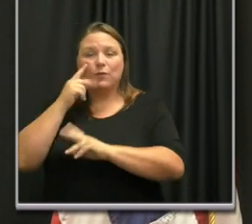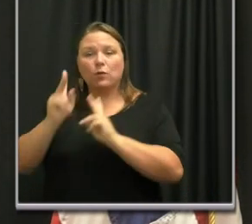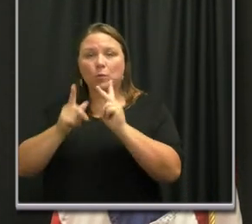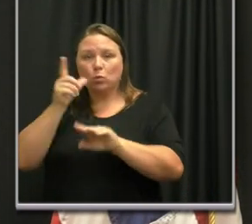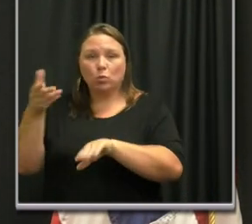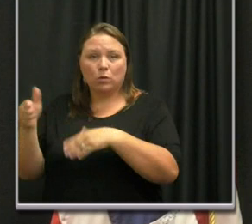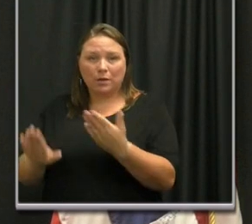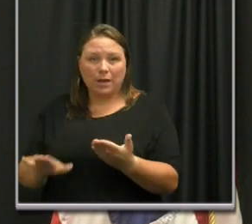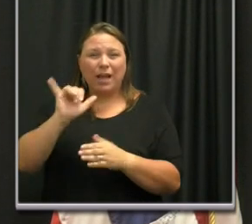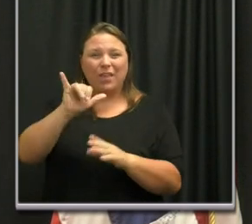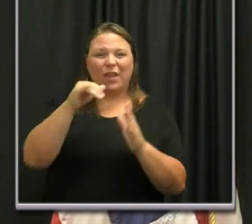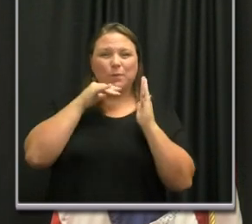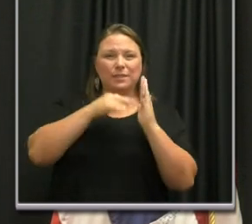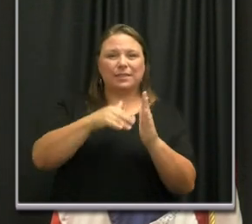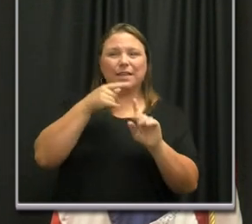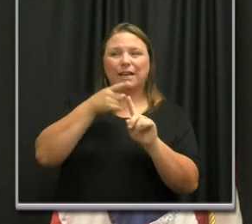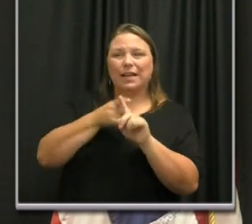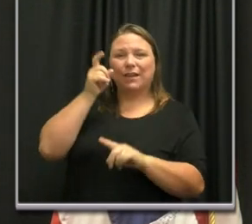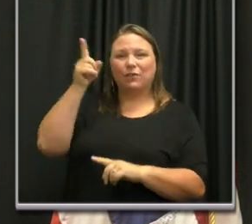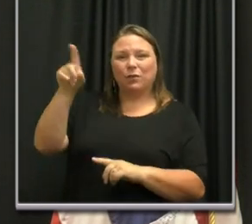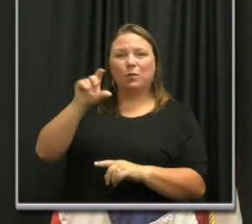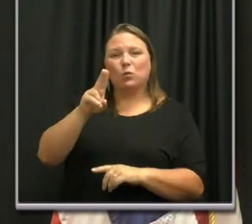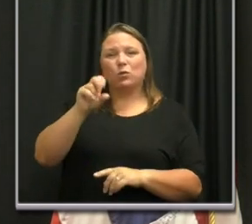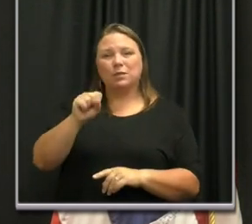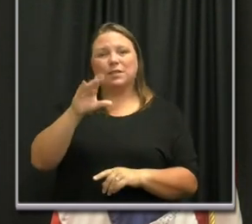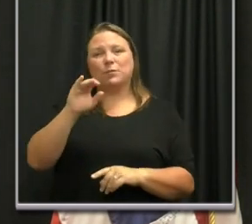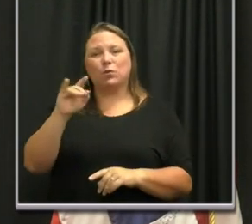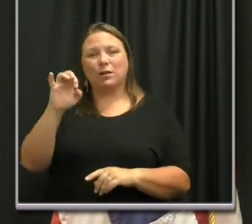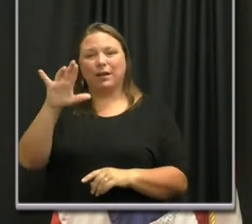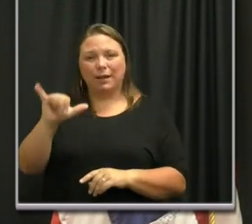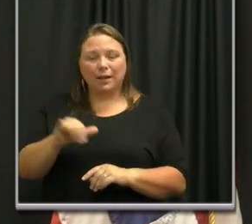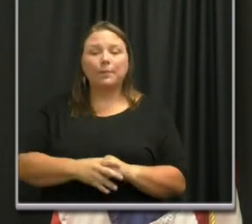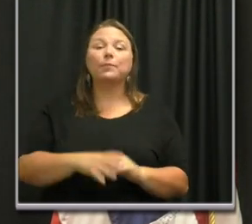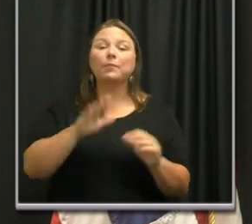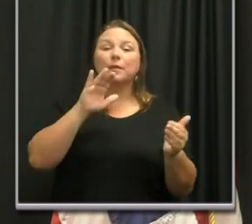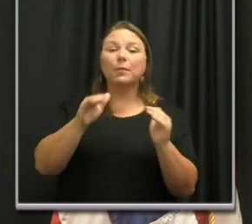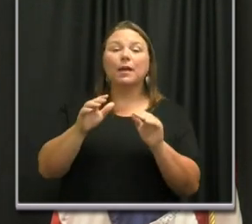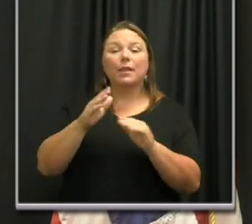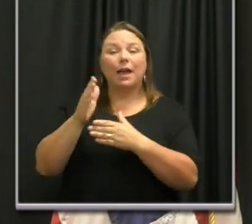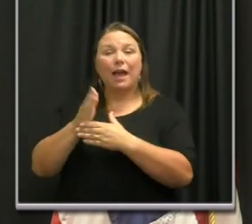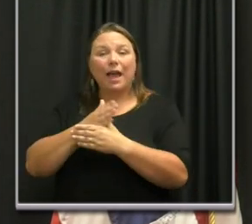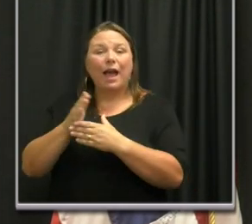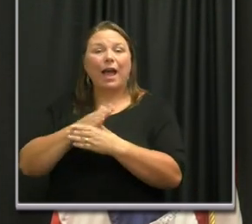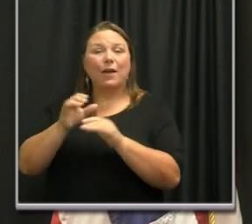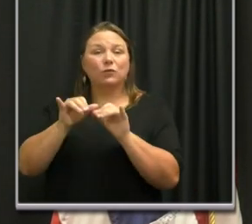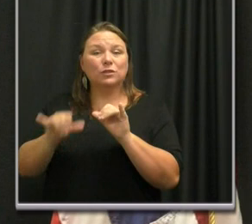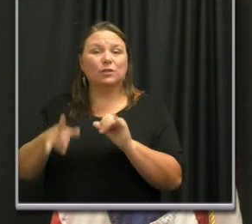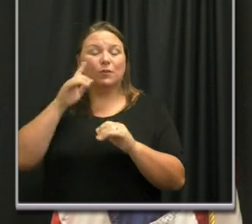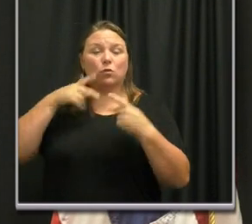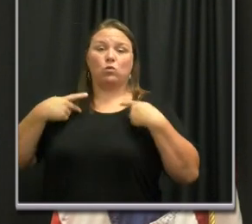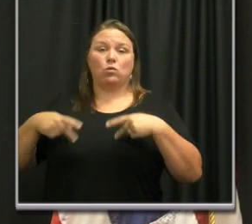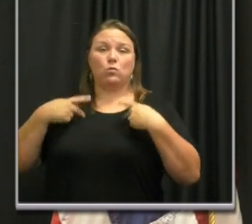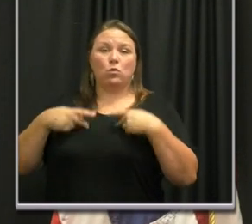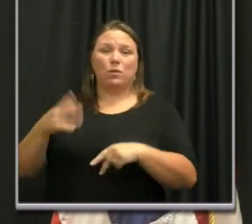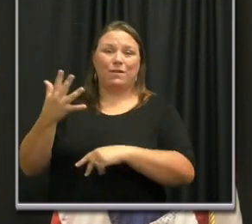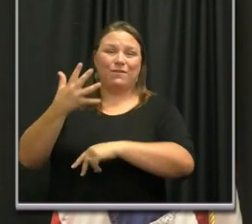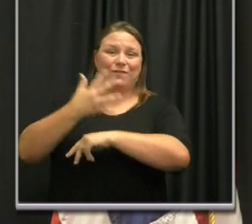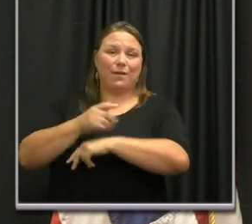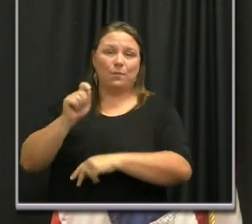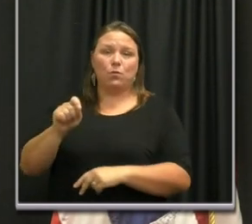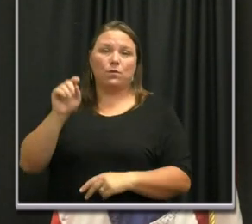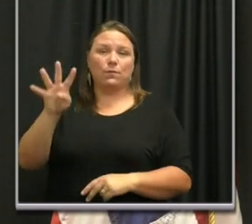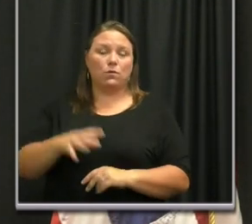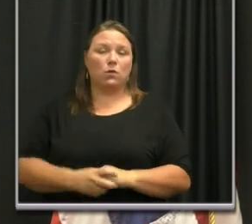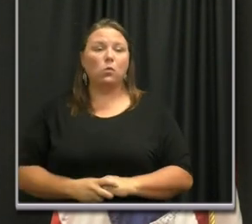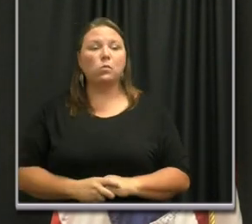recent study out of UC Berkeley and Kaiser. For comparison, the average length of stay for pneumonia in the United States is 5.4